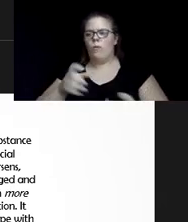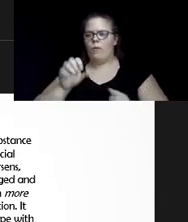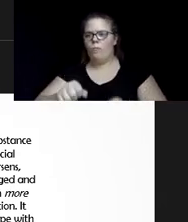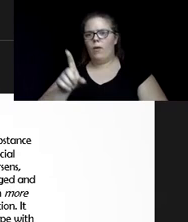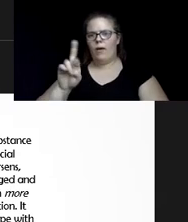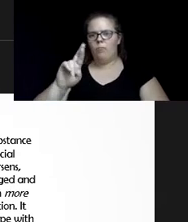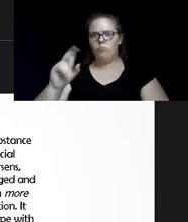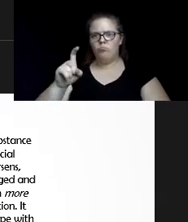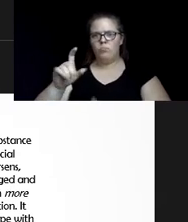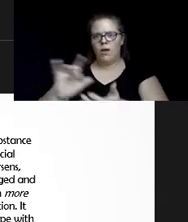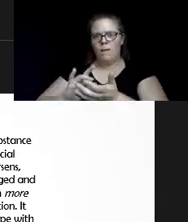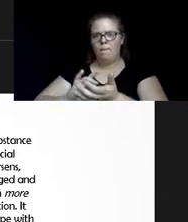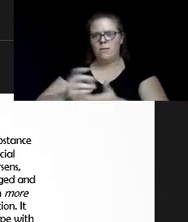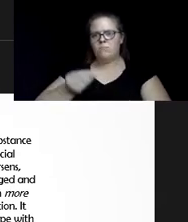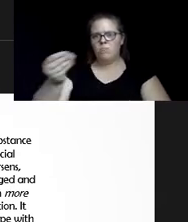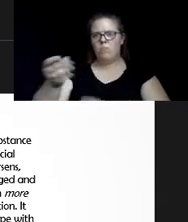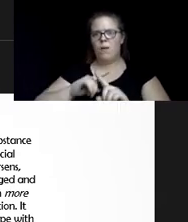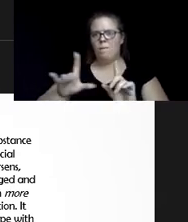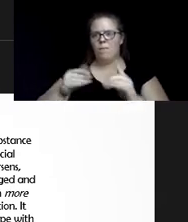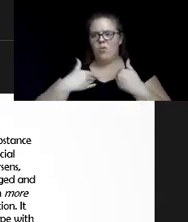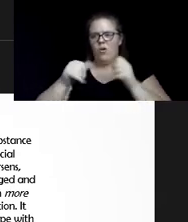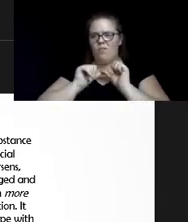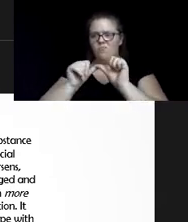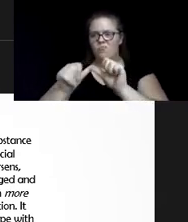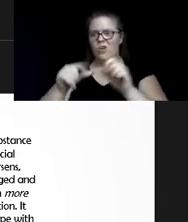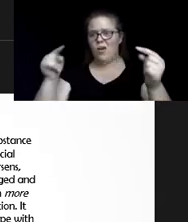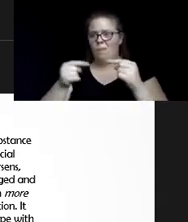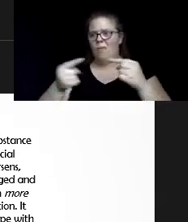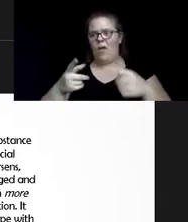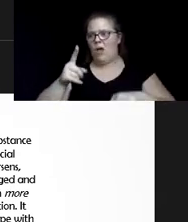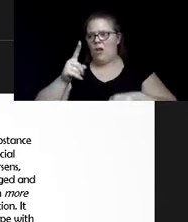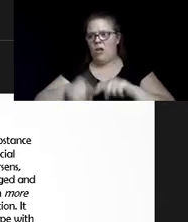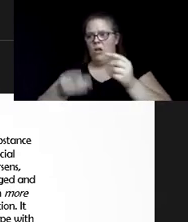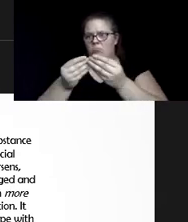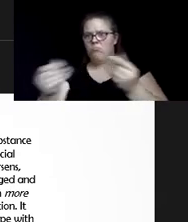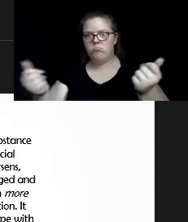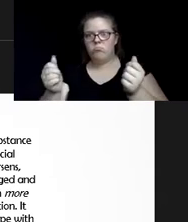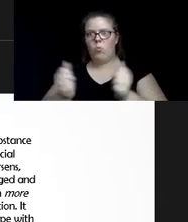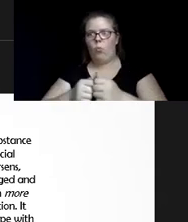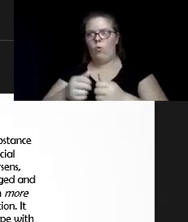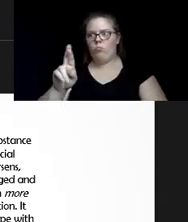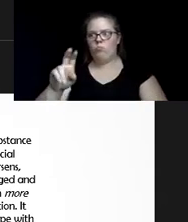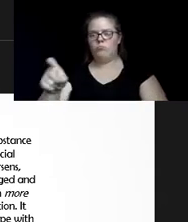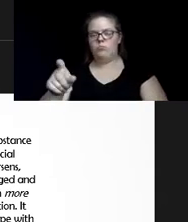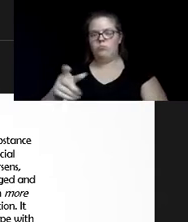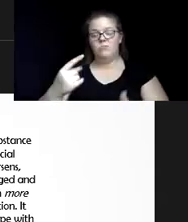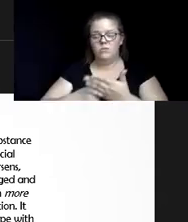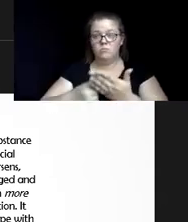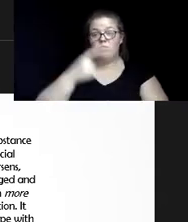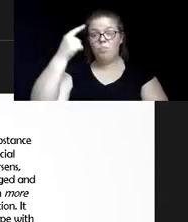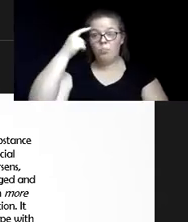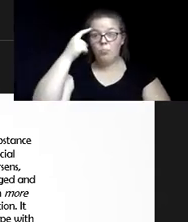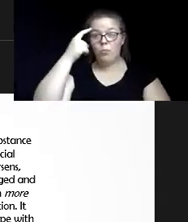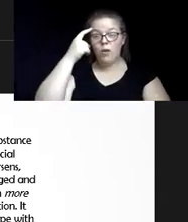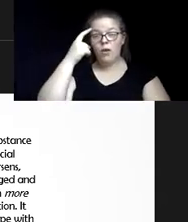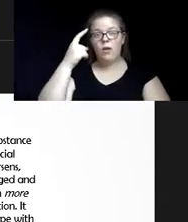like I said before, they have chronic pain and you get prescribed opioids for chronic pain. So unfortunately, sometimes the brain takes a